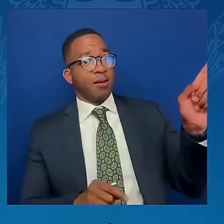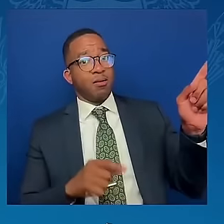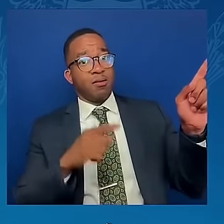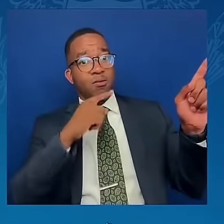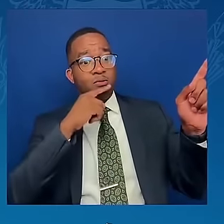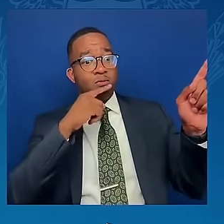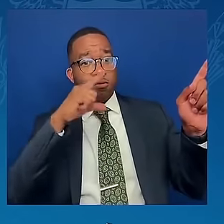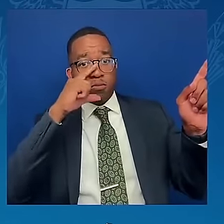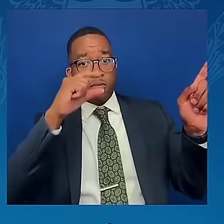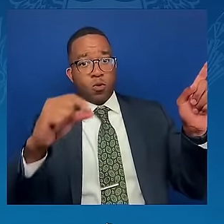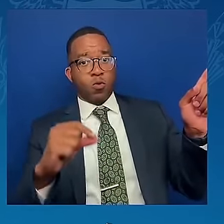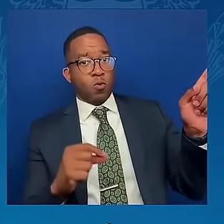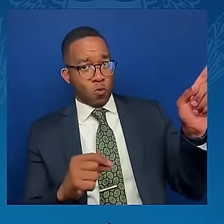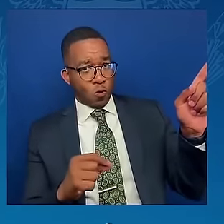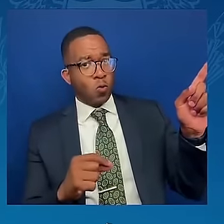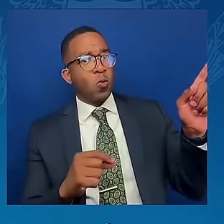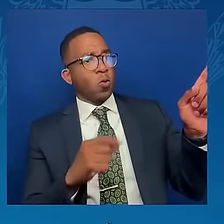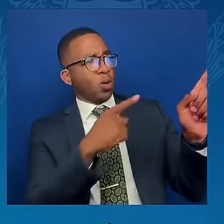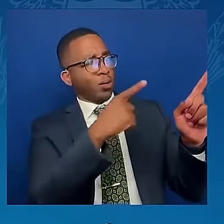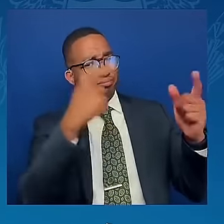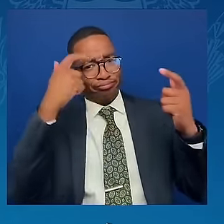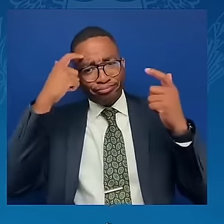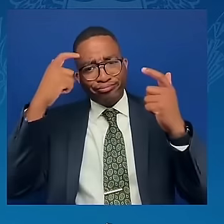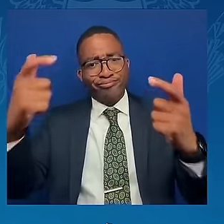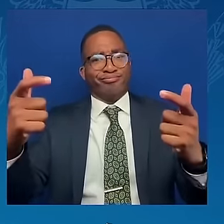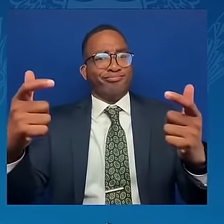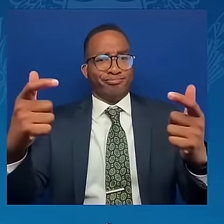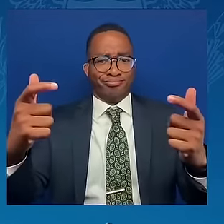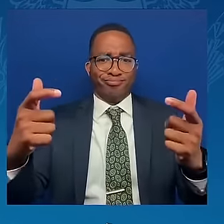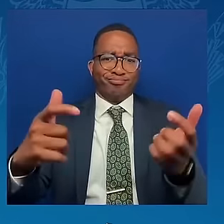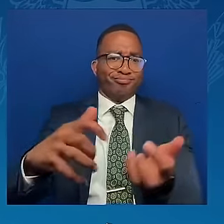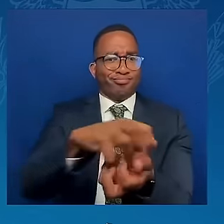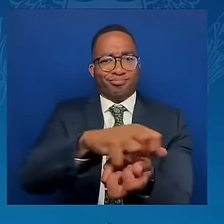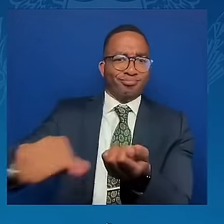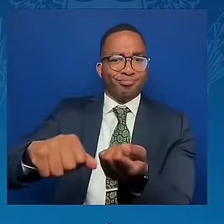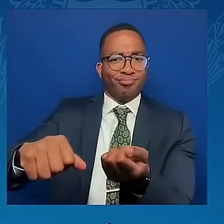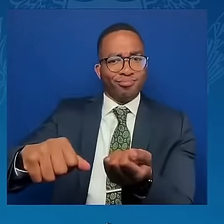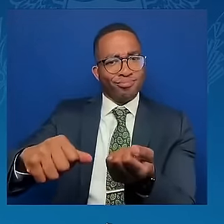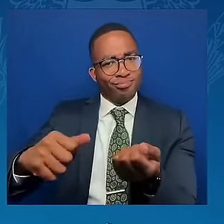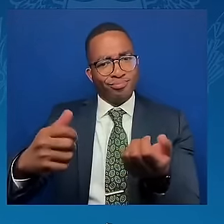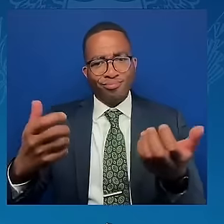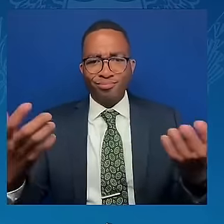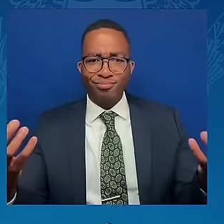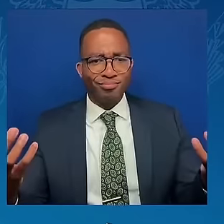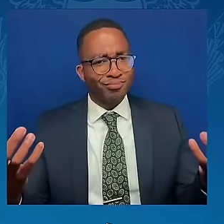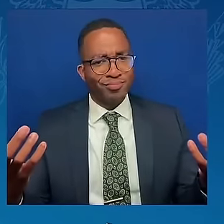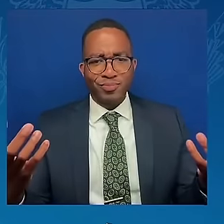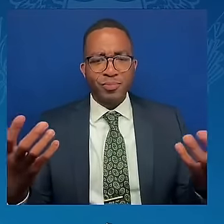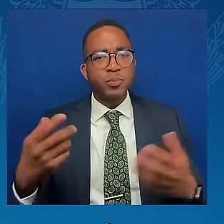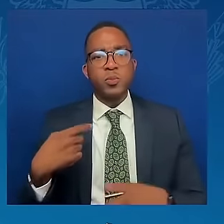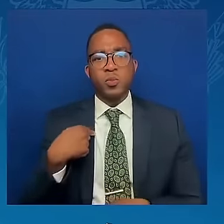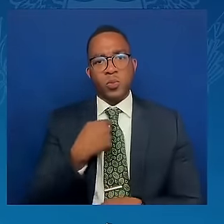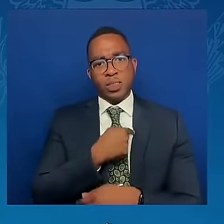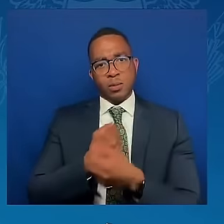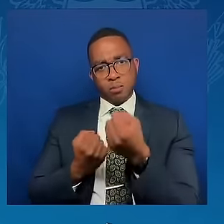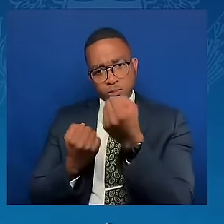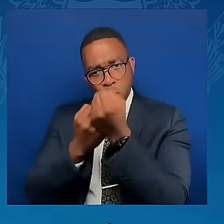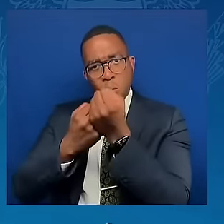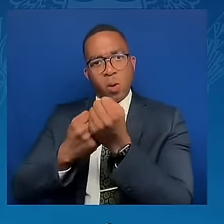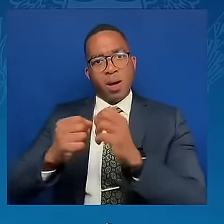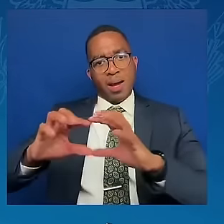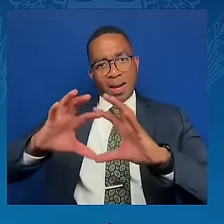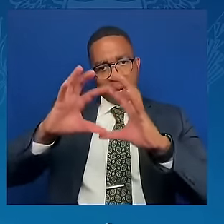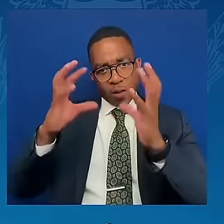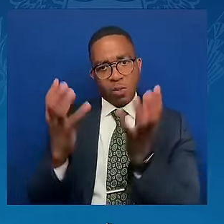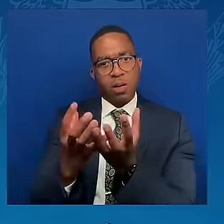there is unity and solidarity in support of international norms and rules. For President Joe